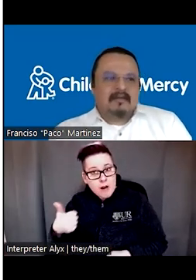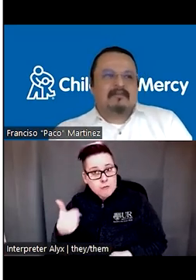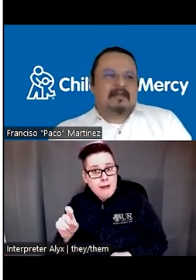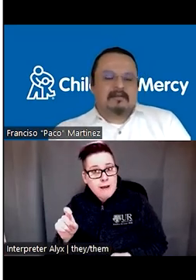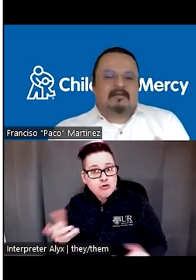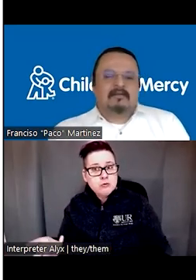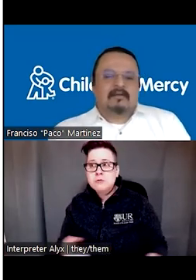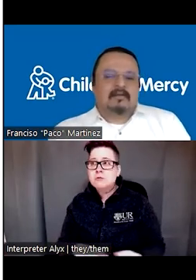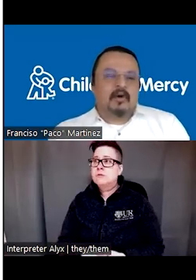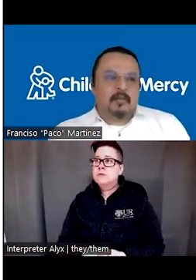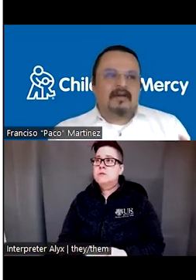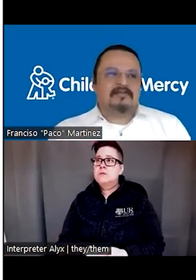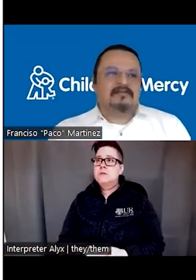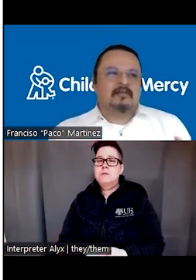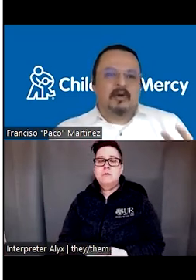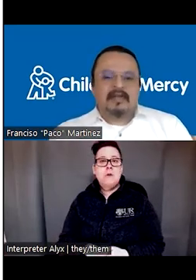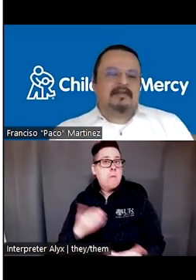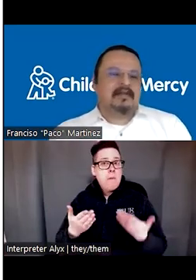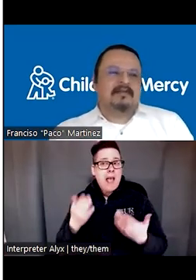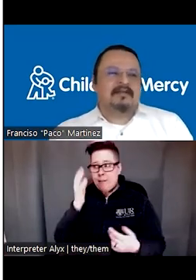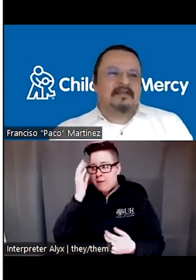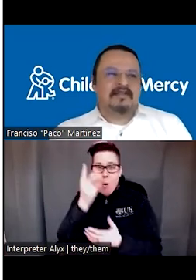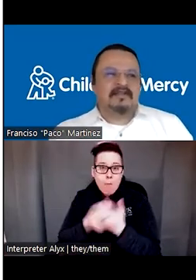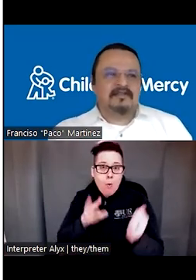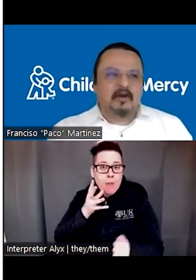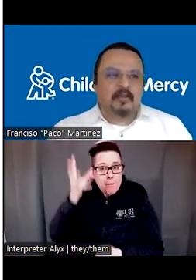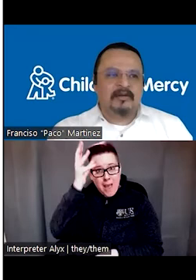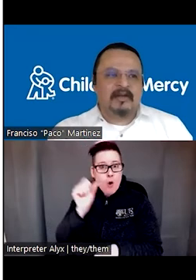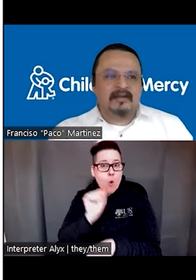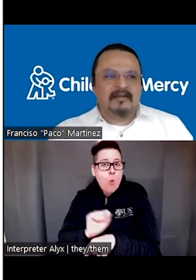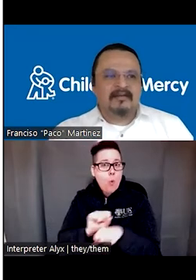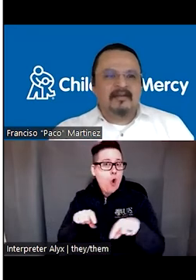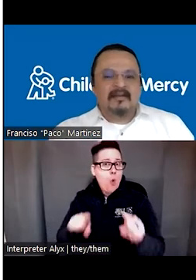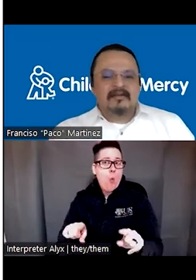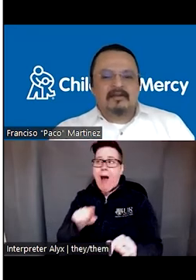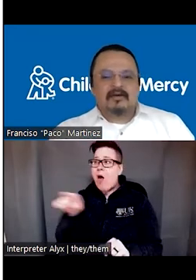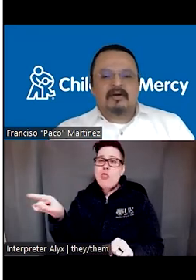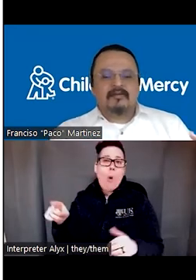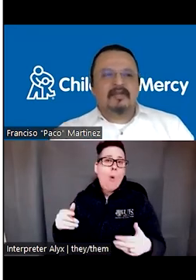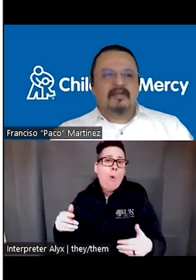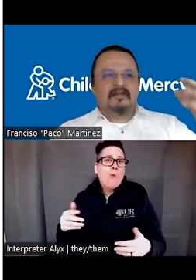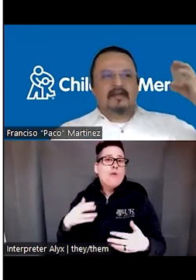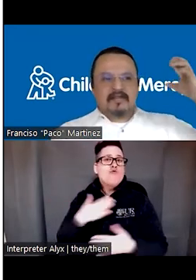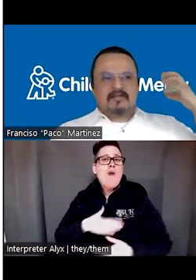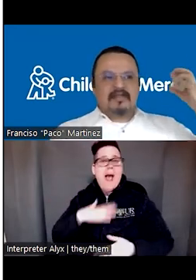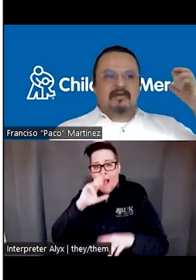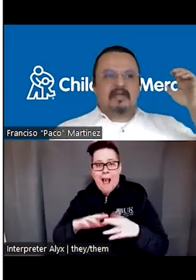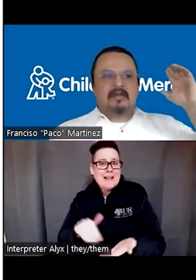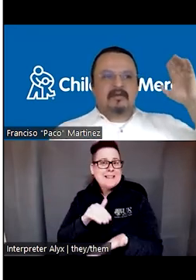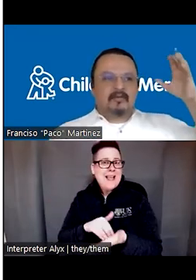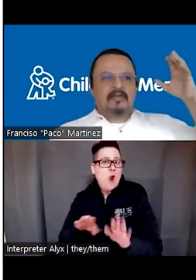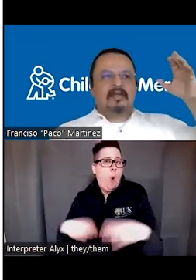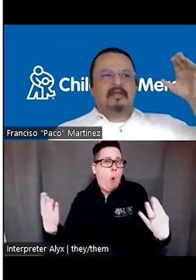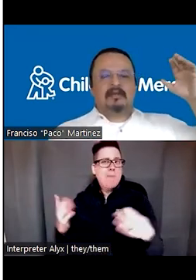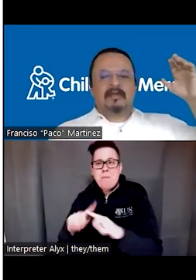they have, that both parents work at the times that these centers are open or not? So all of these are assumptions that we